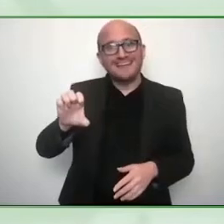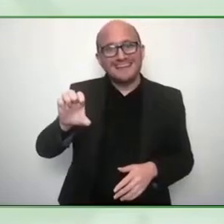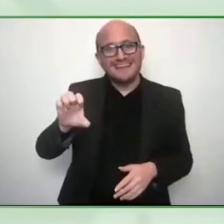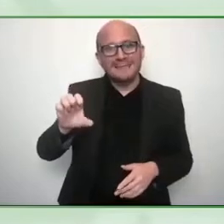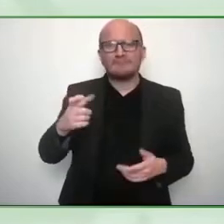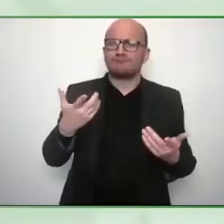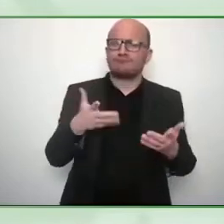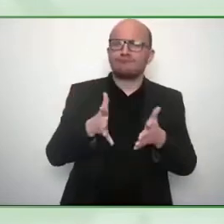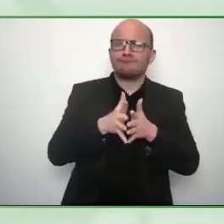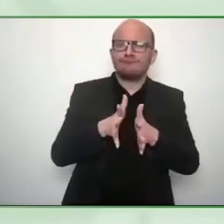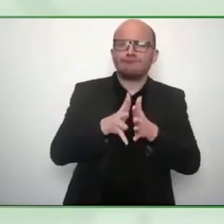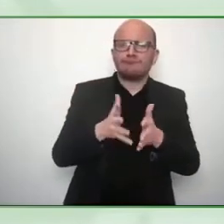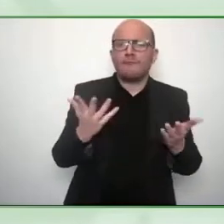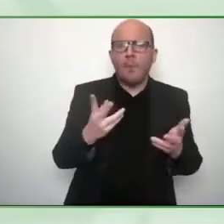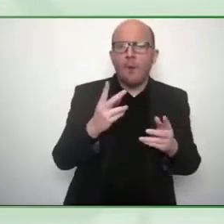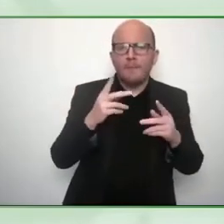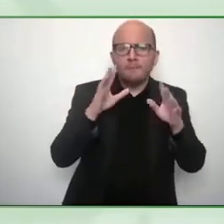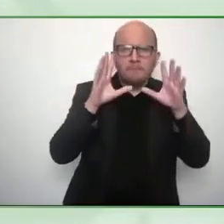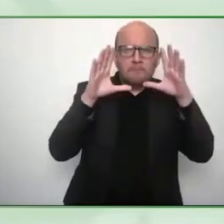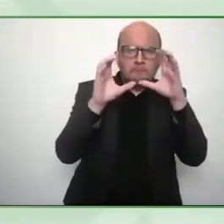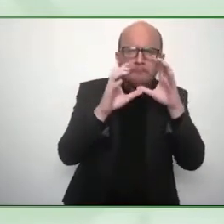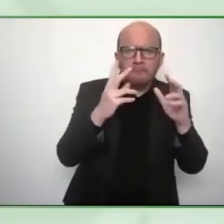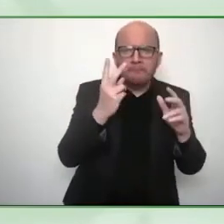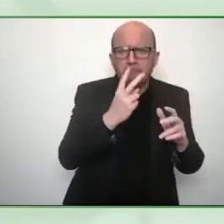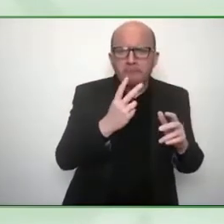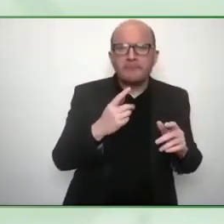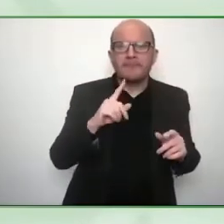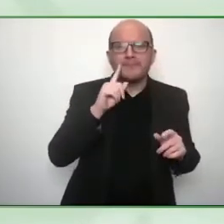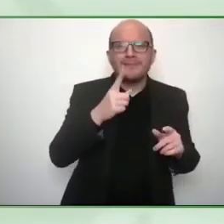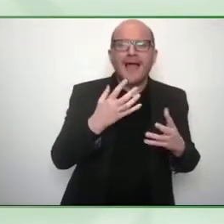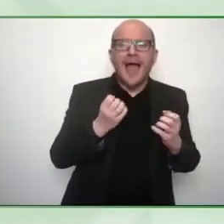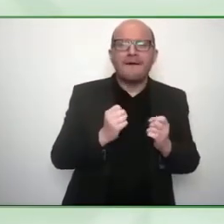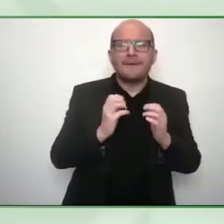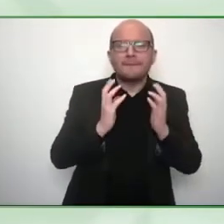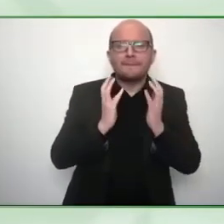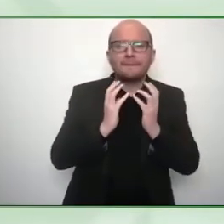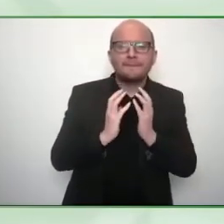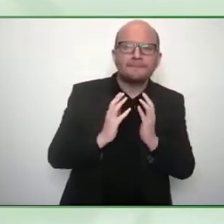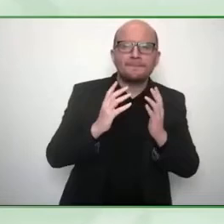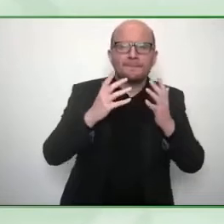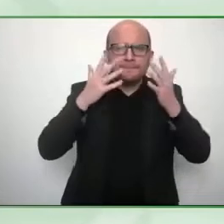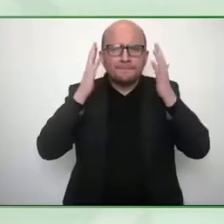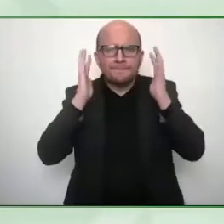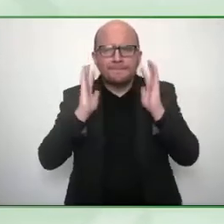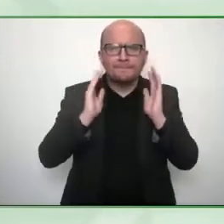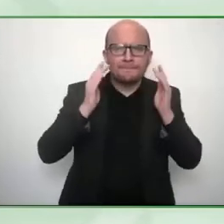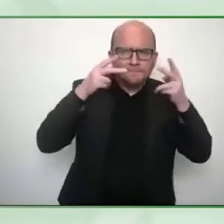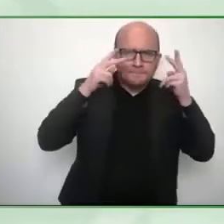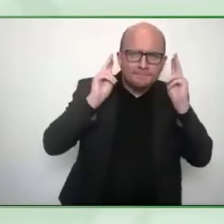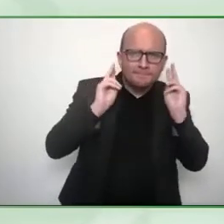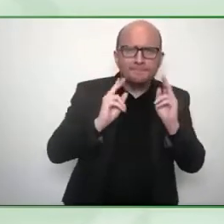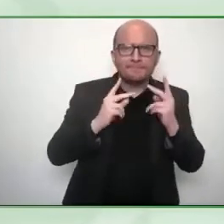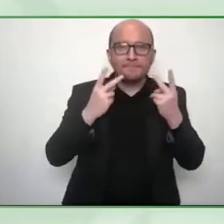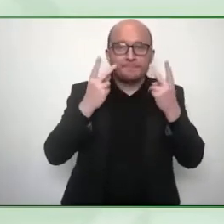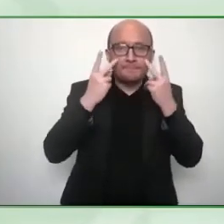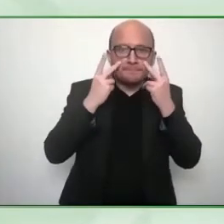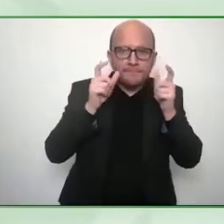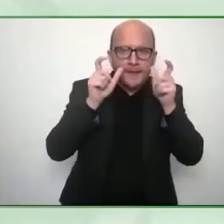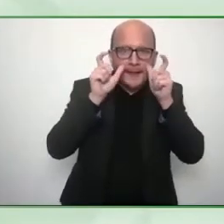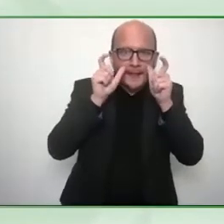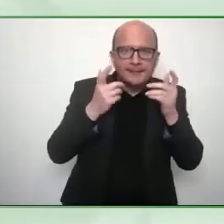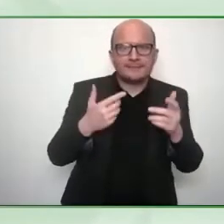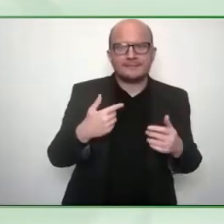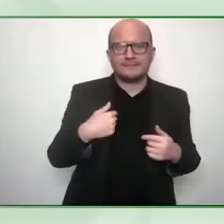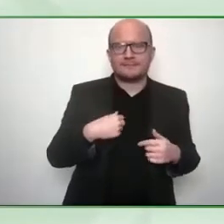people are calling it a salt and pepper beard or a salt and pepper a little bit of black a little bit of white in my beard I'm wearing glasses I'm a proud bald